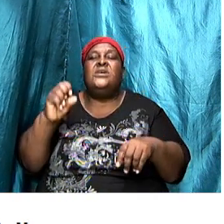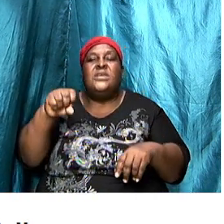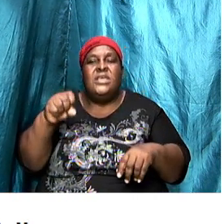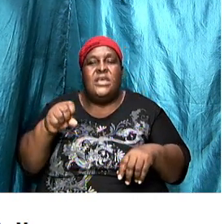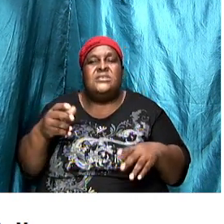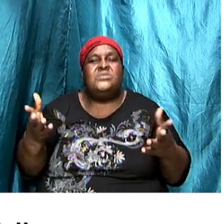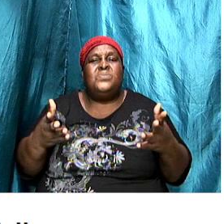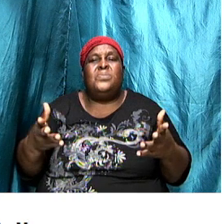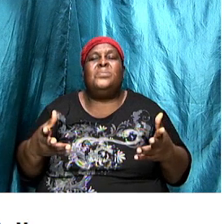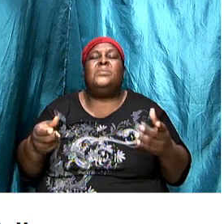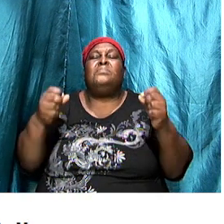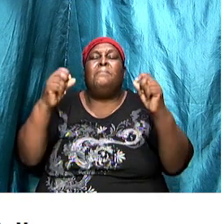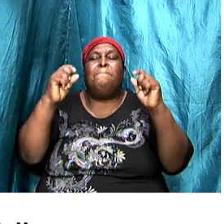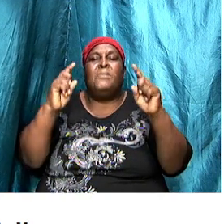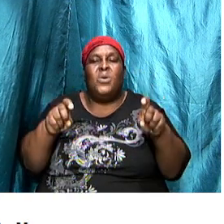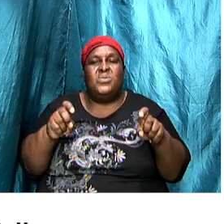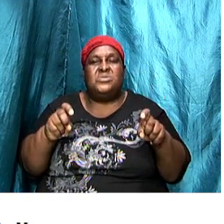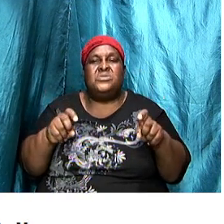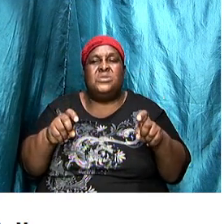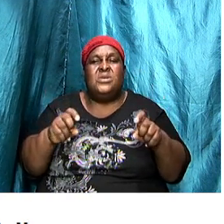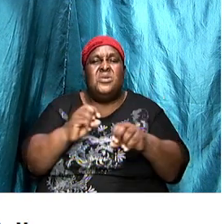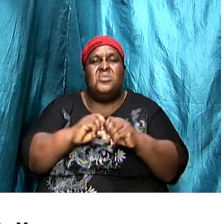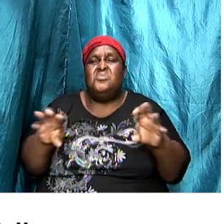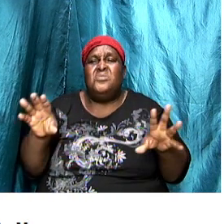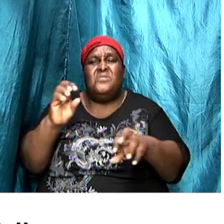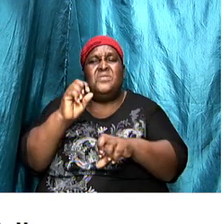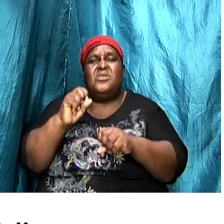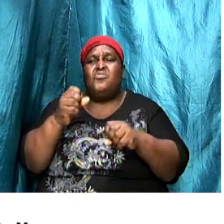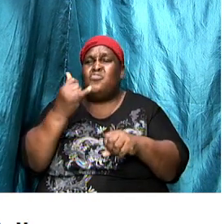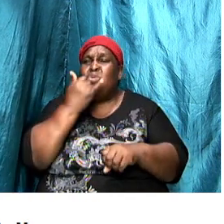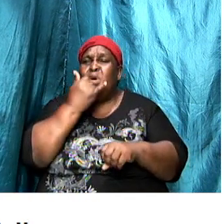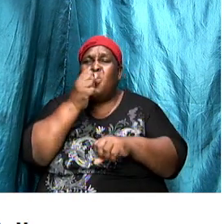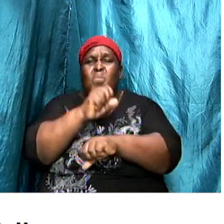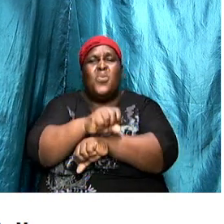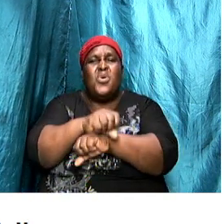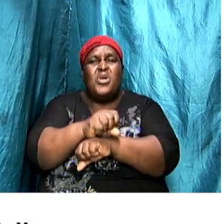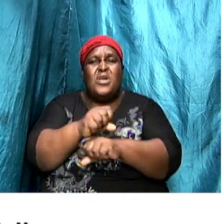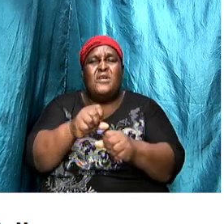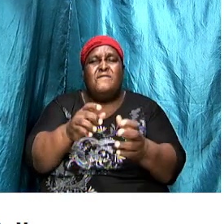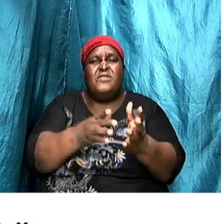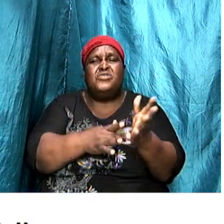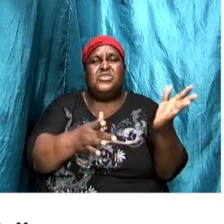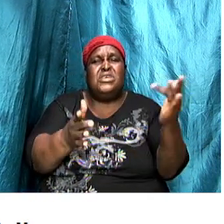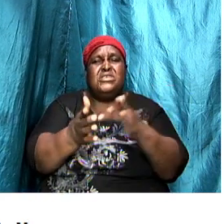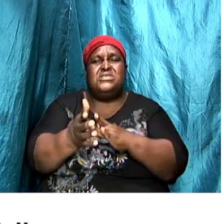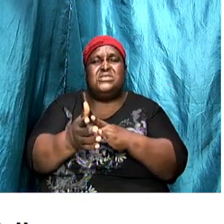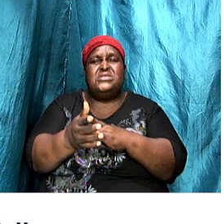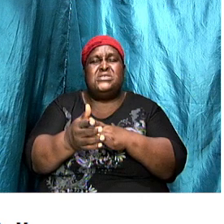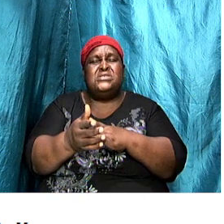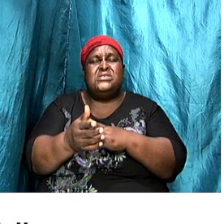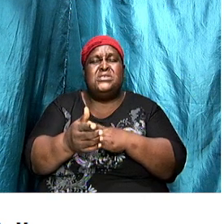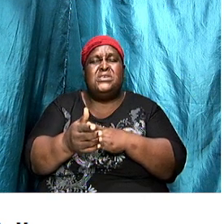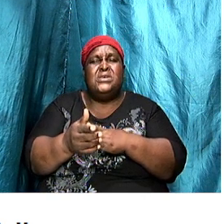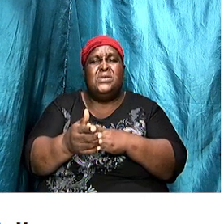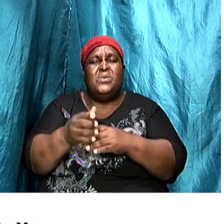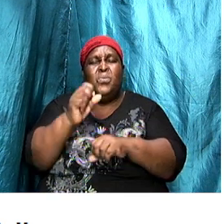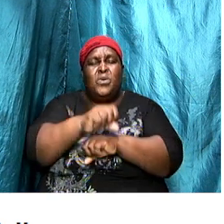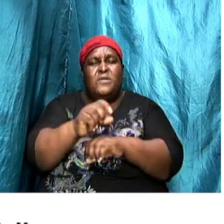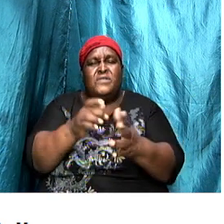do and nothing is wrong with working for the king we must work till the shadows fall